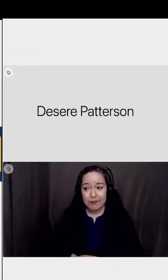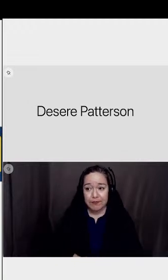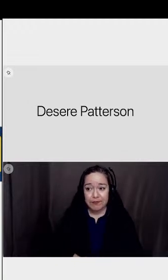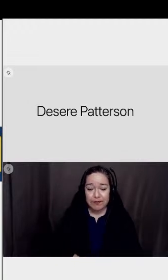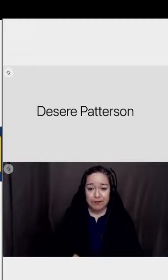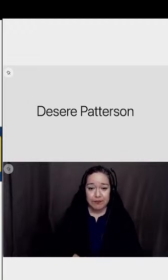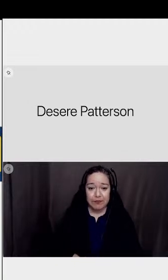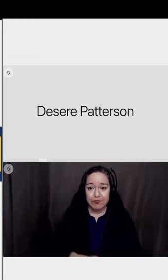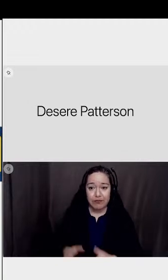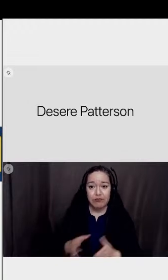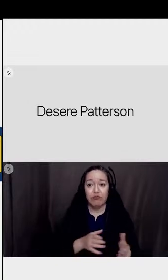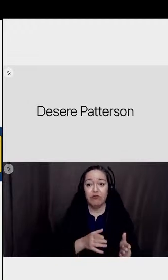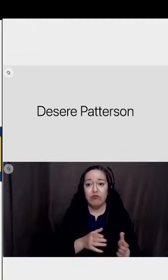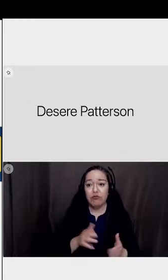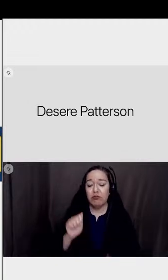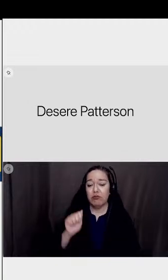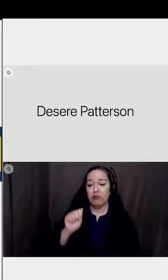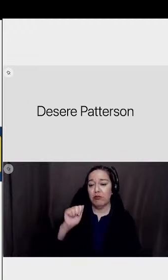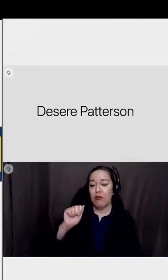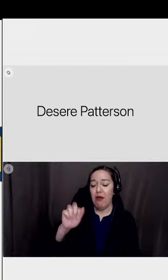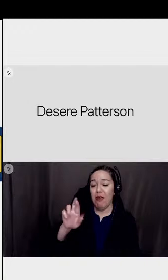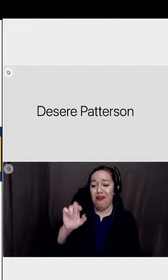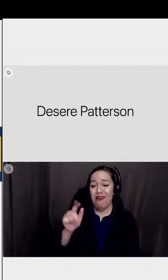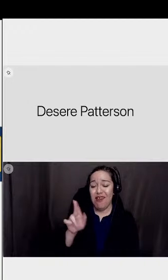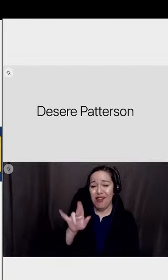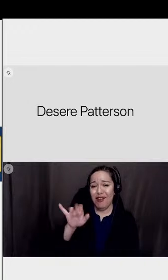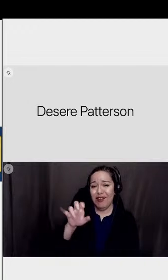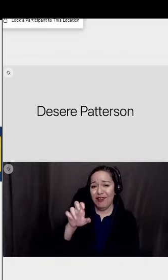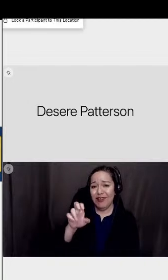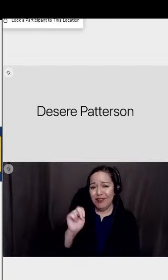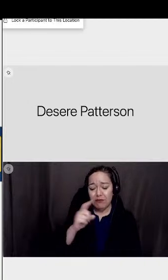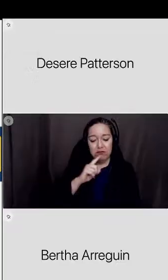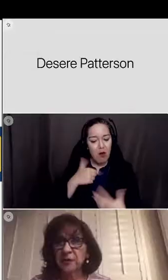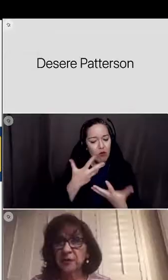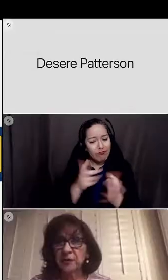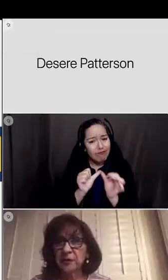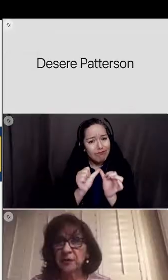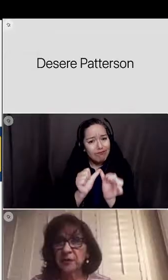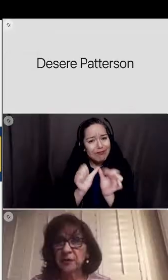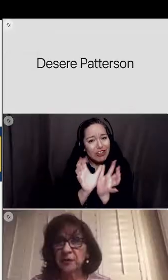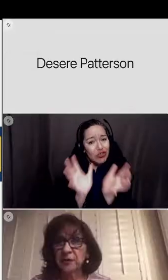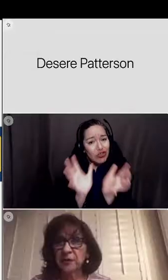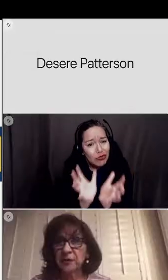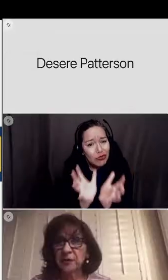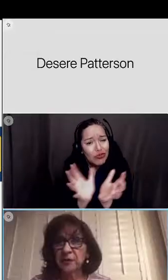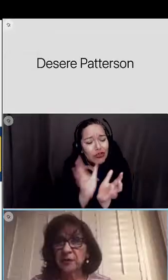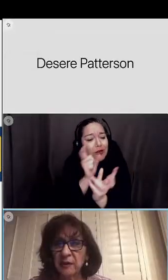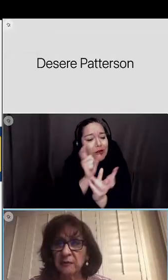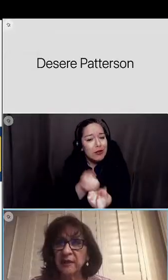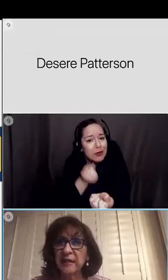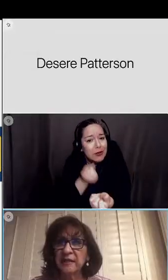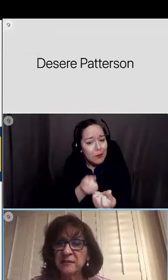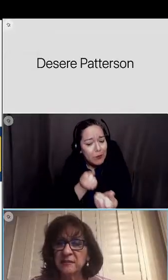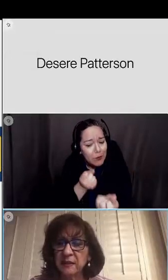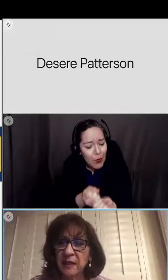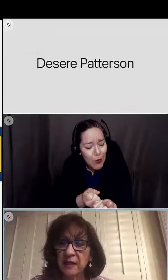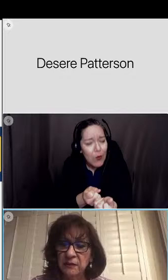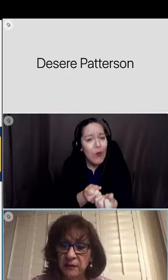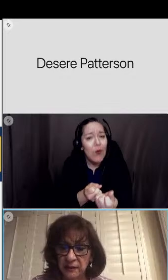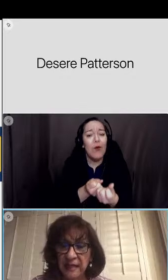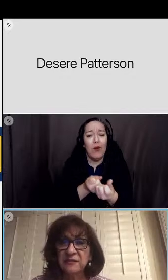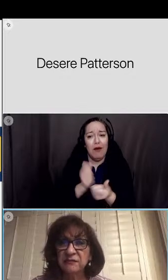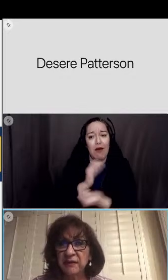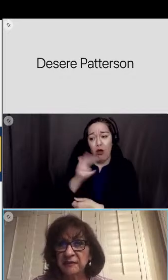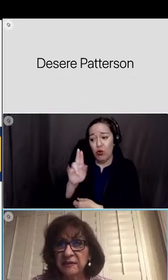i would just like to to continue encouraging and supporting our unions um our ace